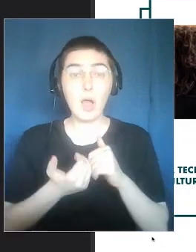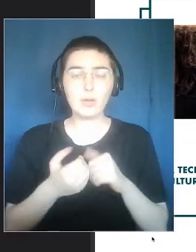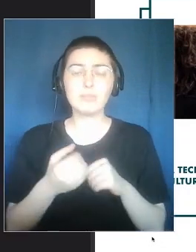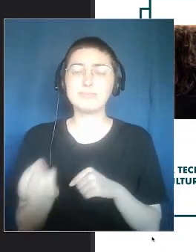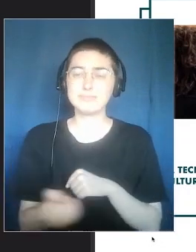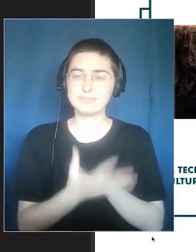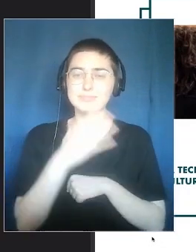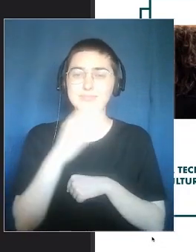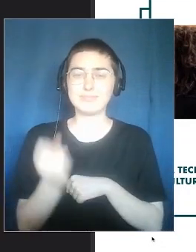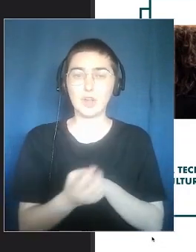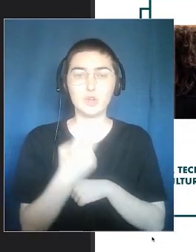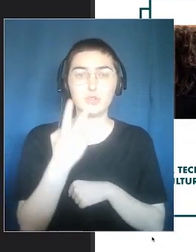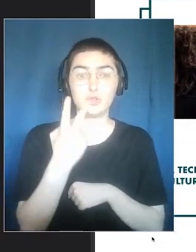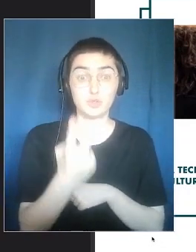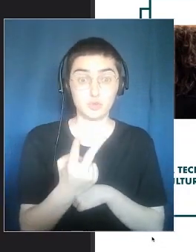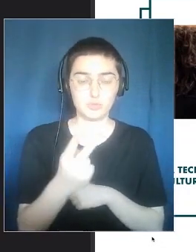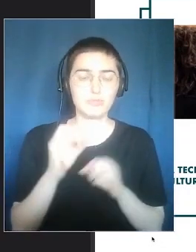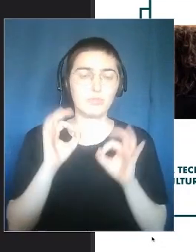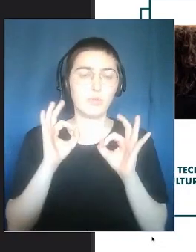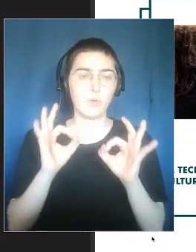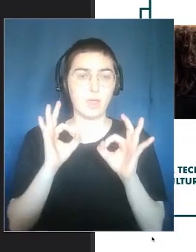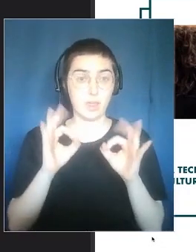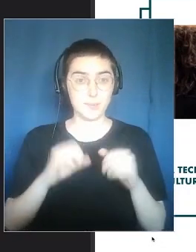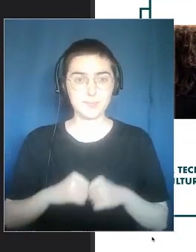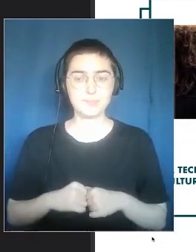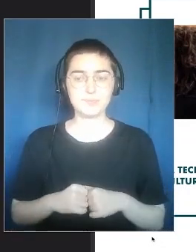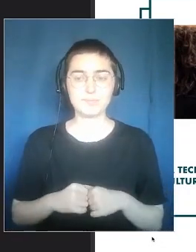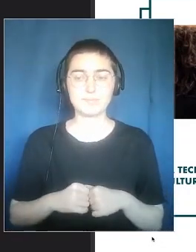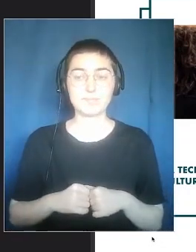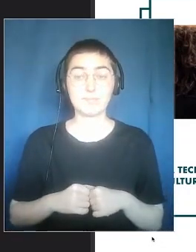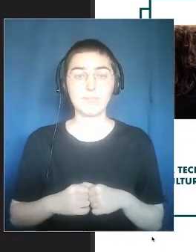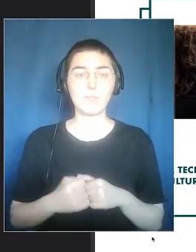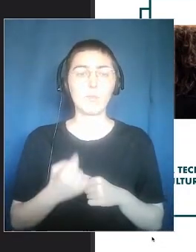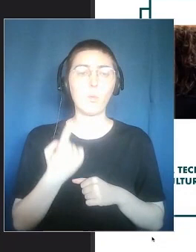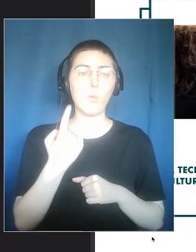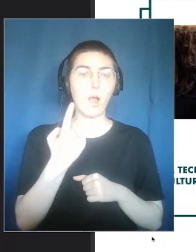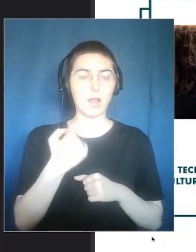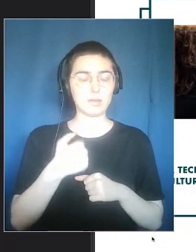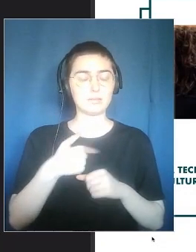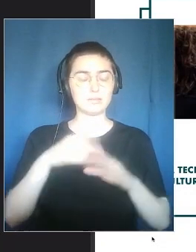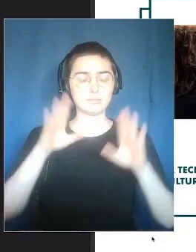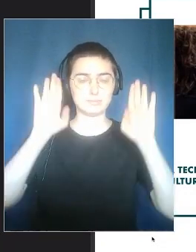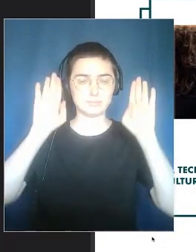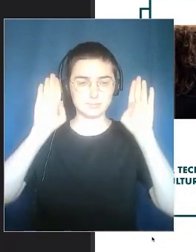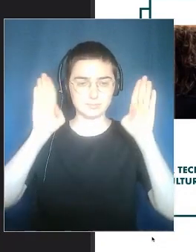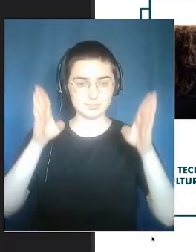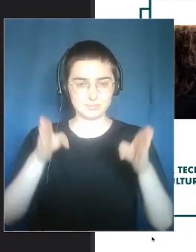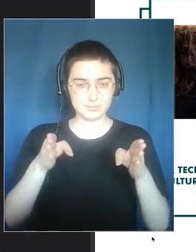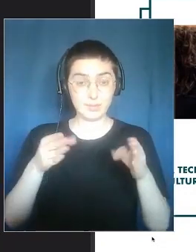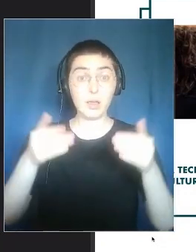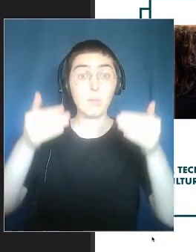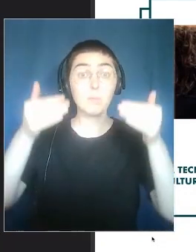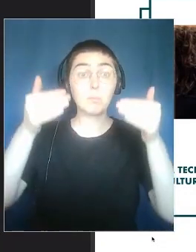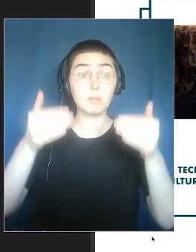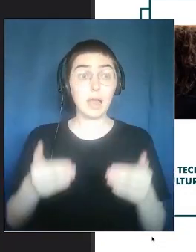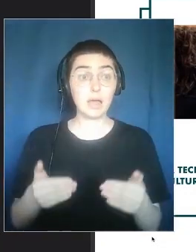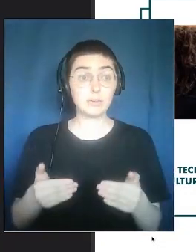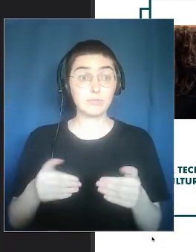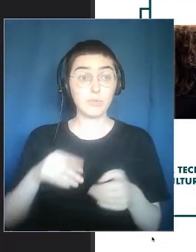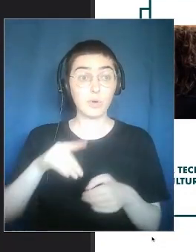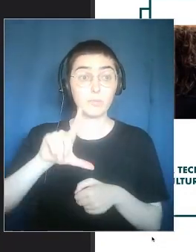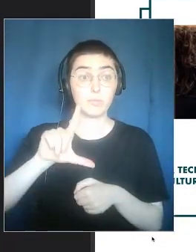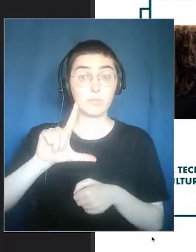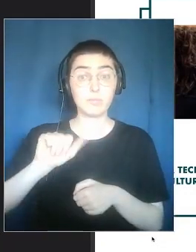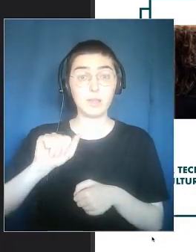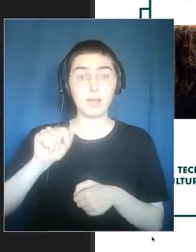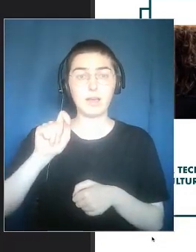Can you move two slides ahead? Thank you. In particular, as we